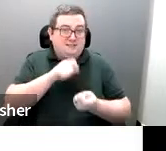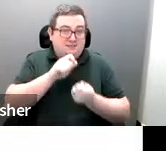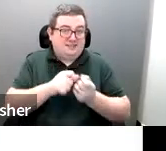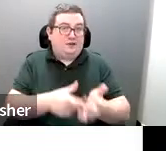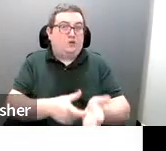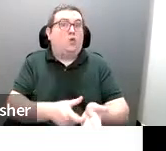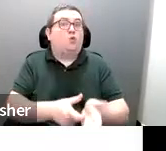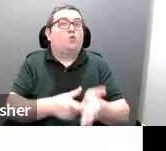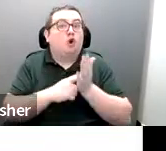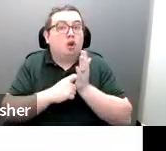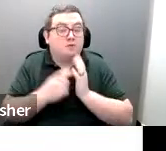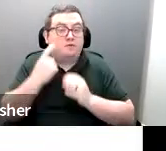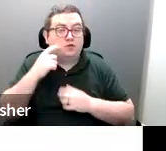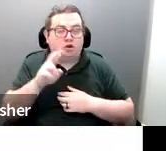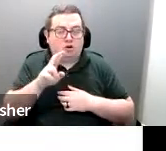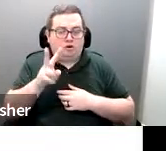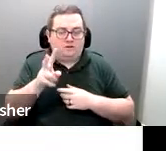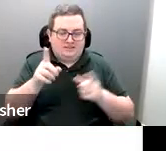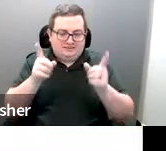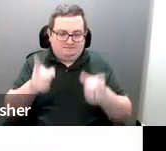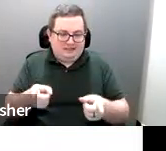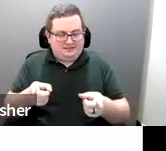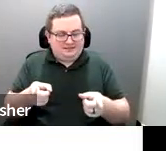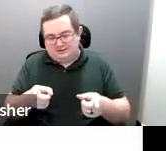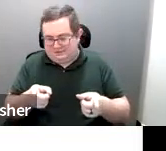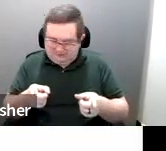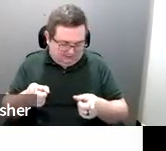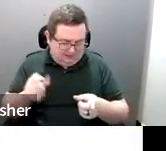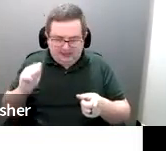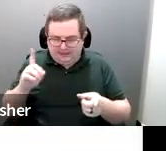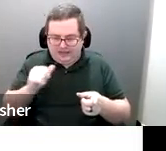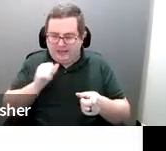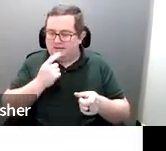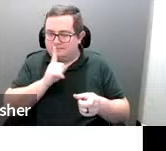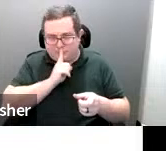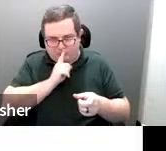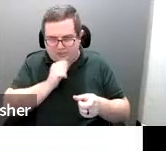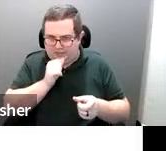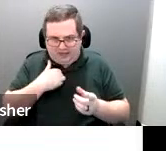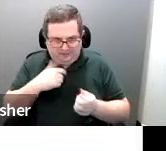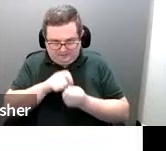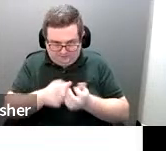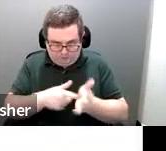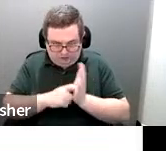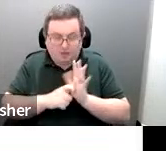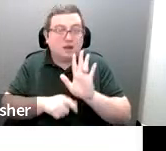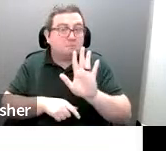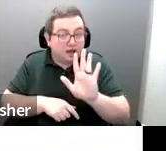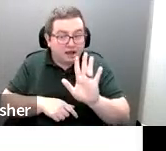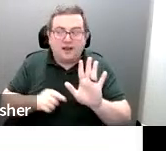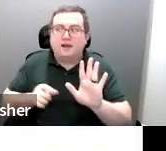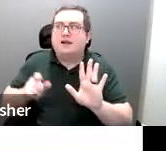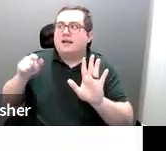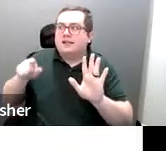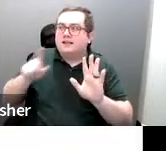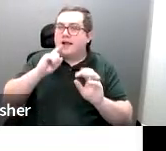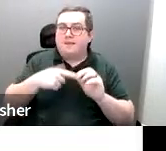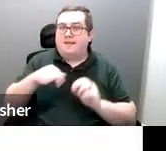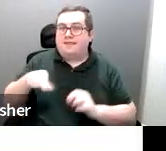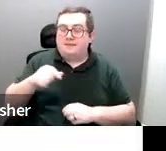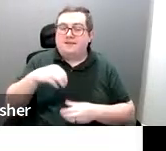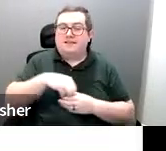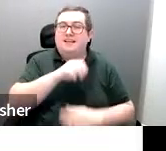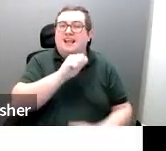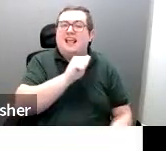for these RV spaces under the ADA. But they are addressed in the